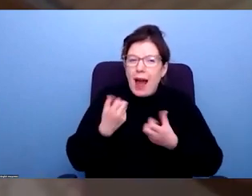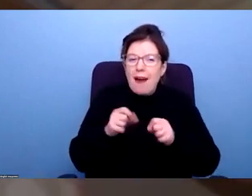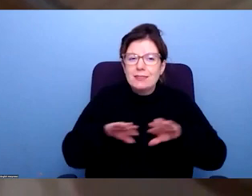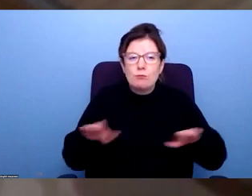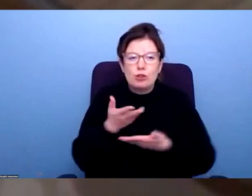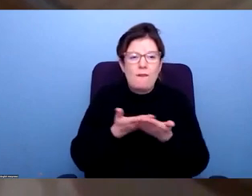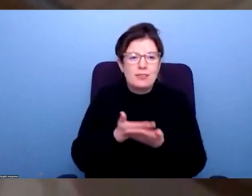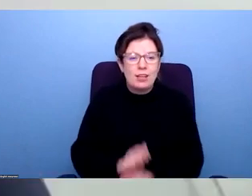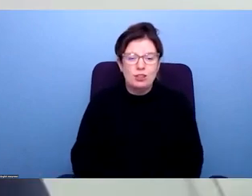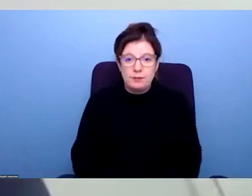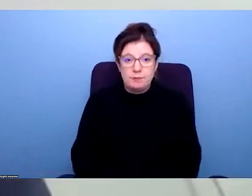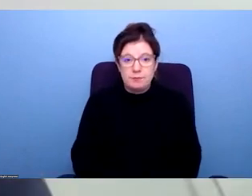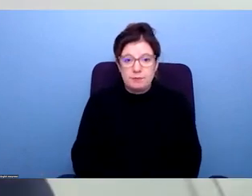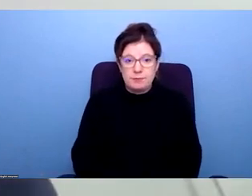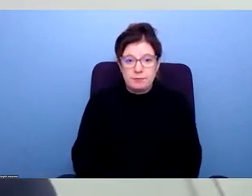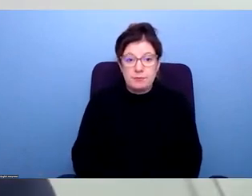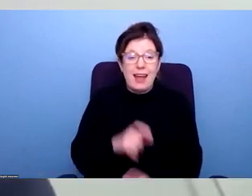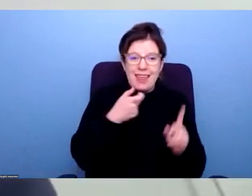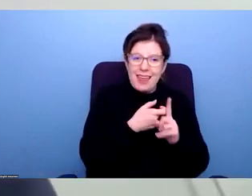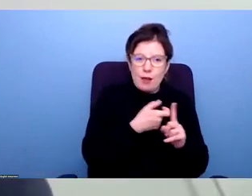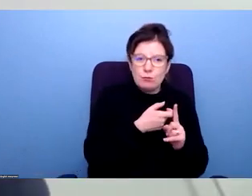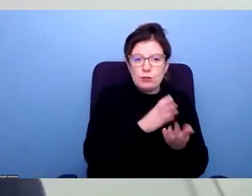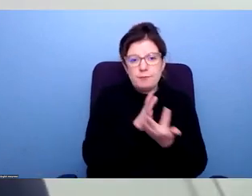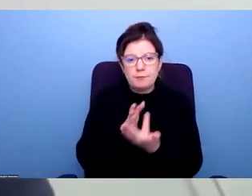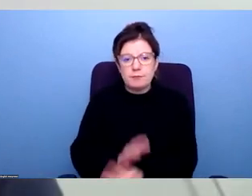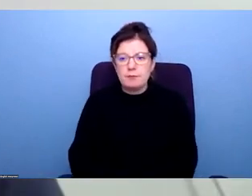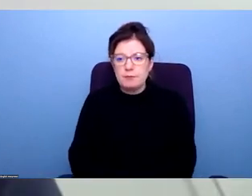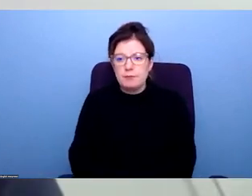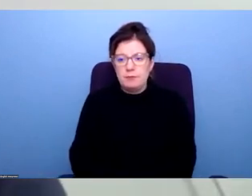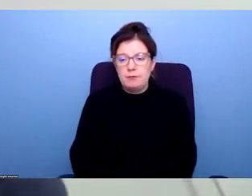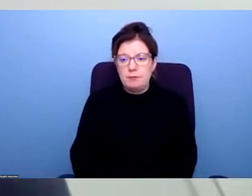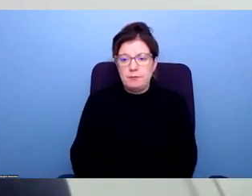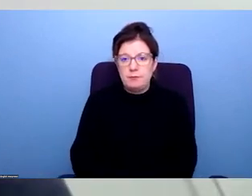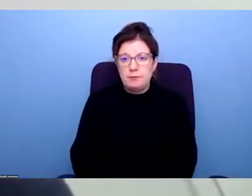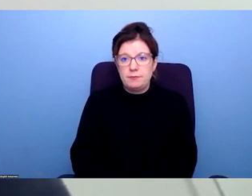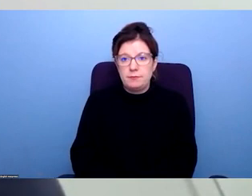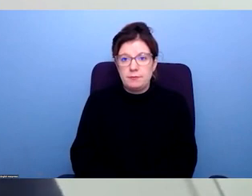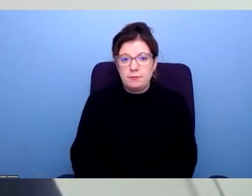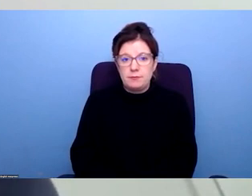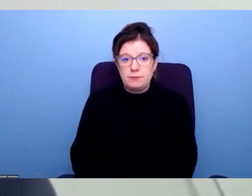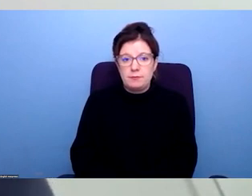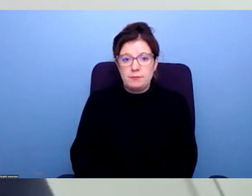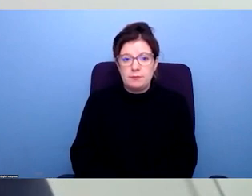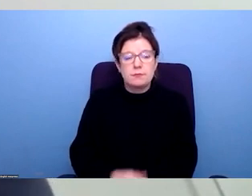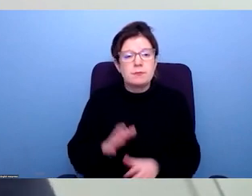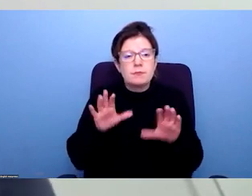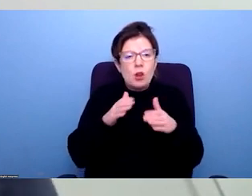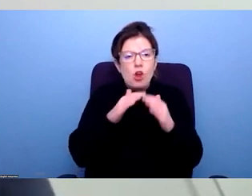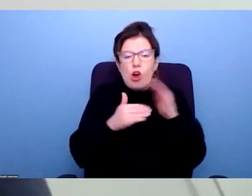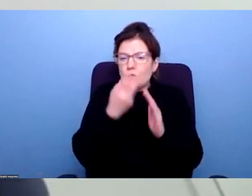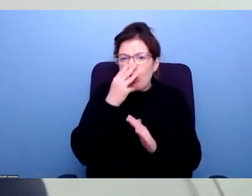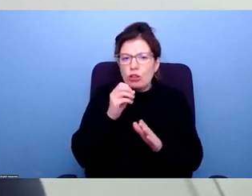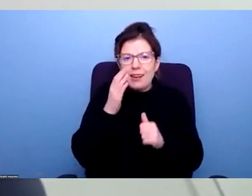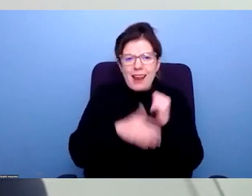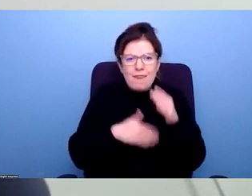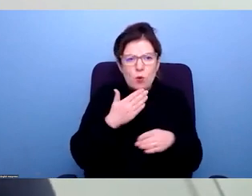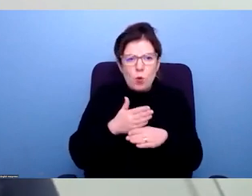touch on that. And Tony, just on that point. So there's another point made in the chat around the never worked group under 30. Is there data